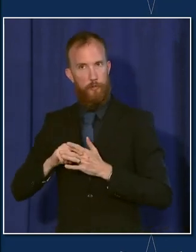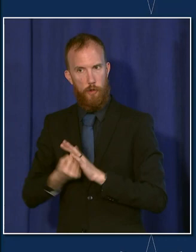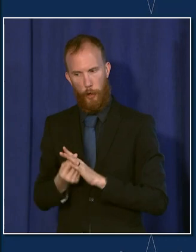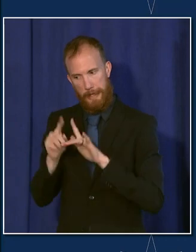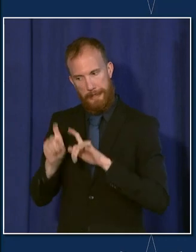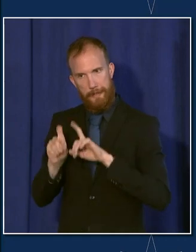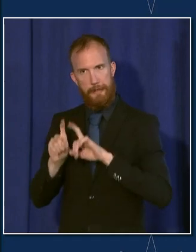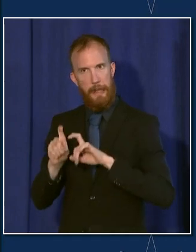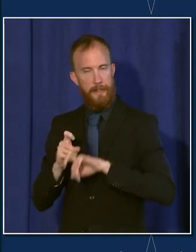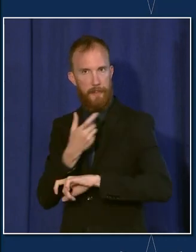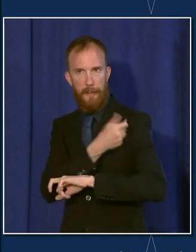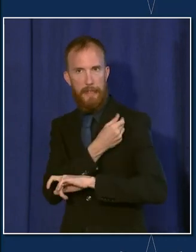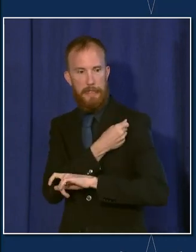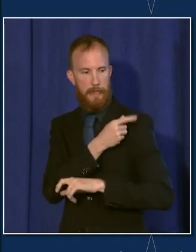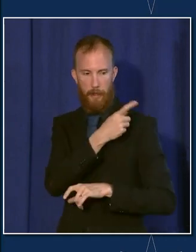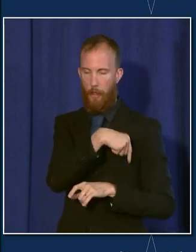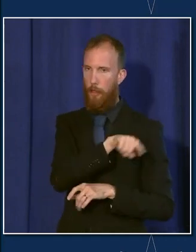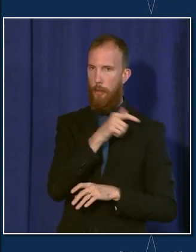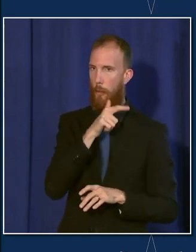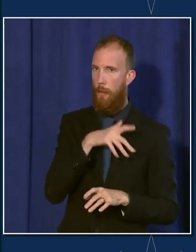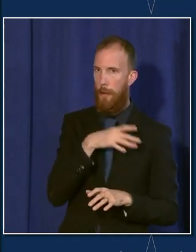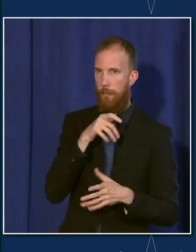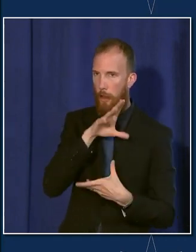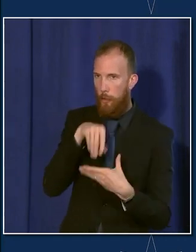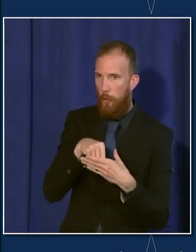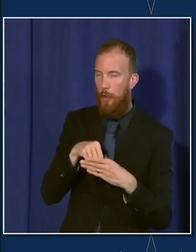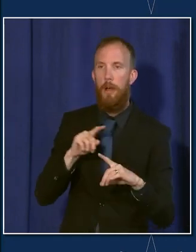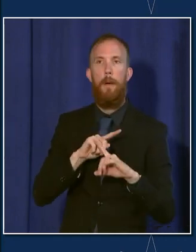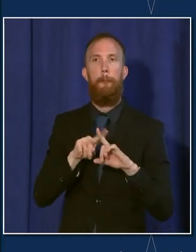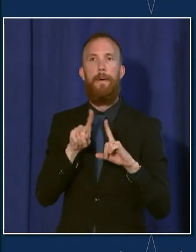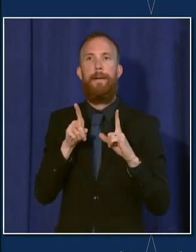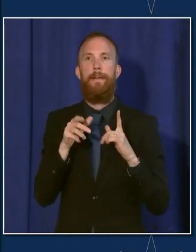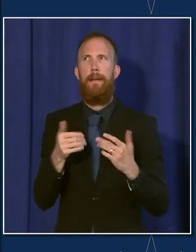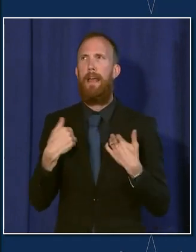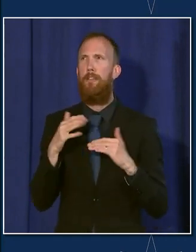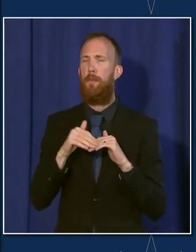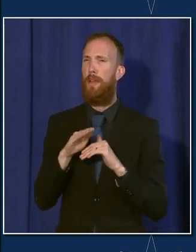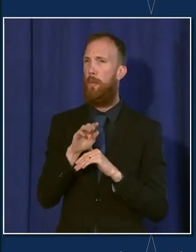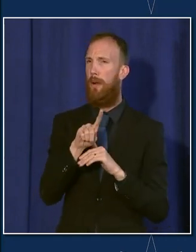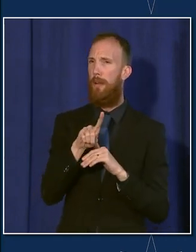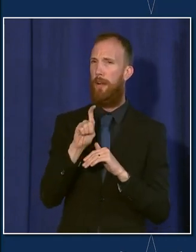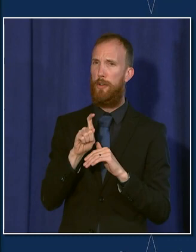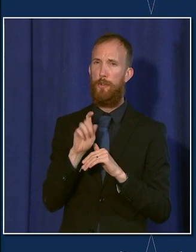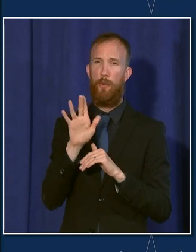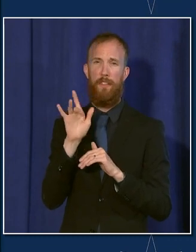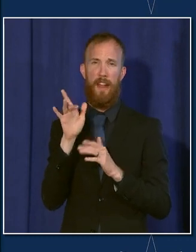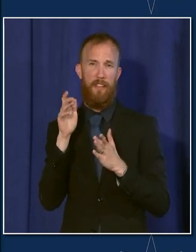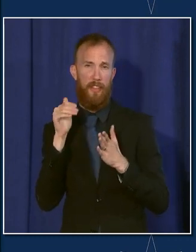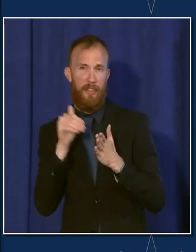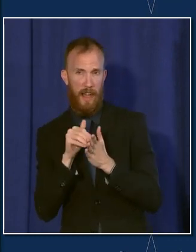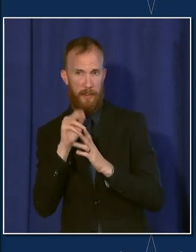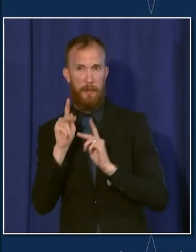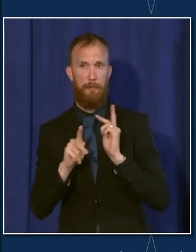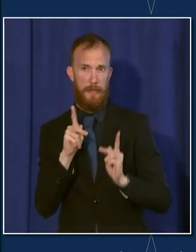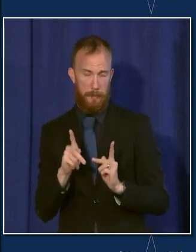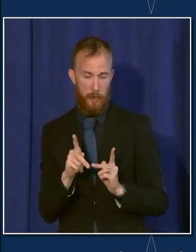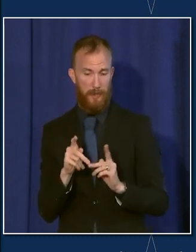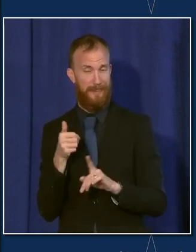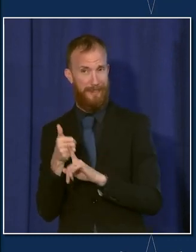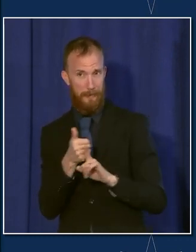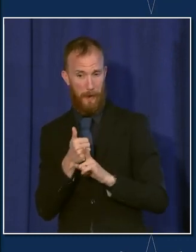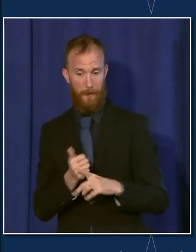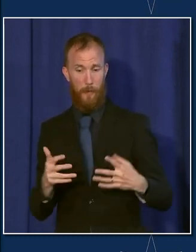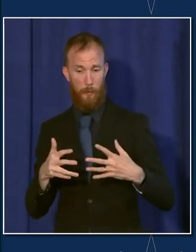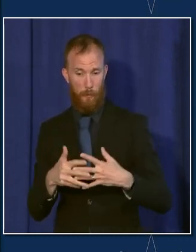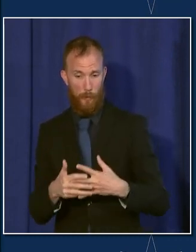as strongly in the original recommendations. But there have now been more than 125,000 people who have been vaccinated while pregnant and followed